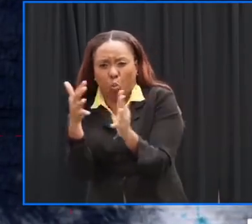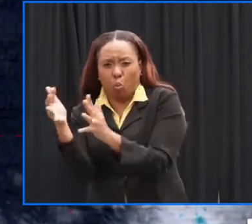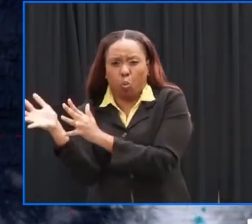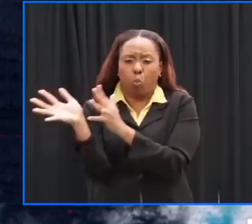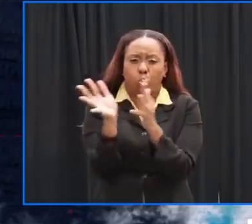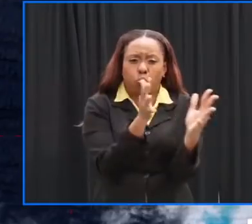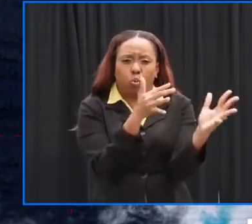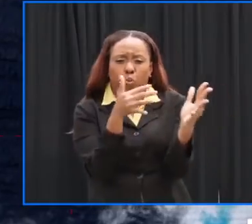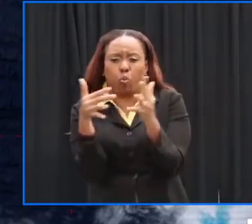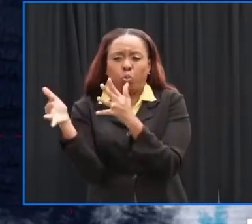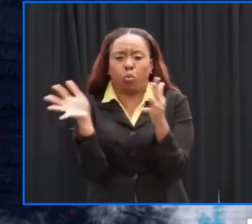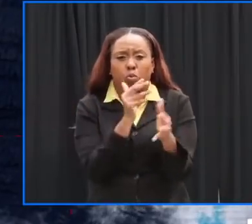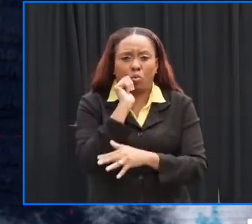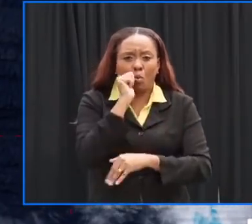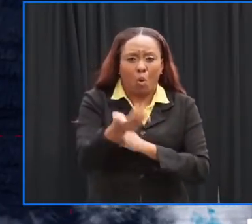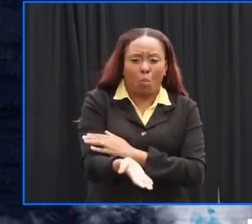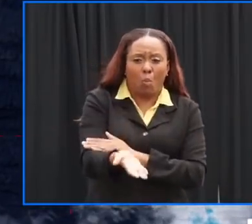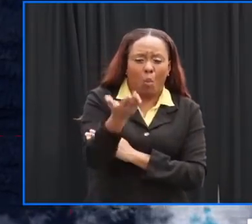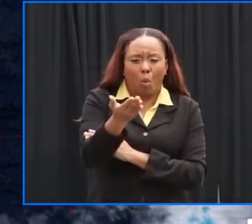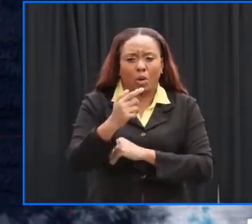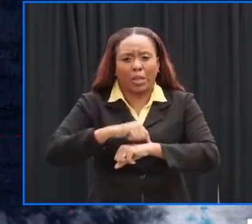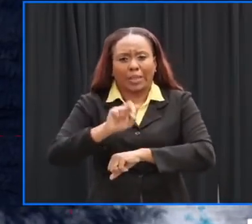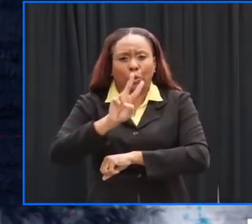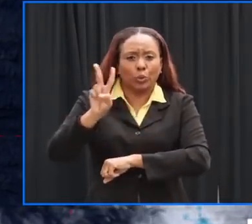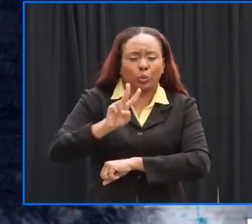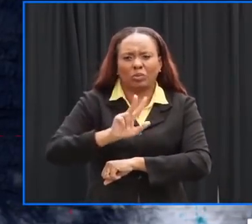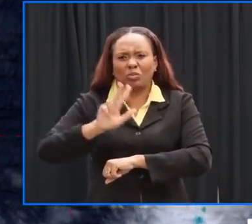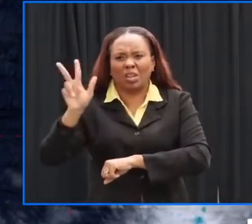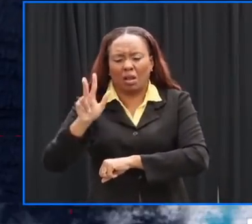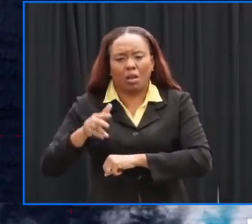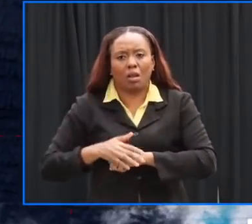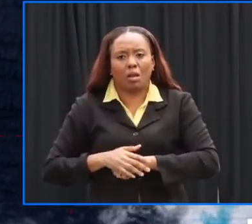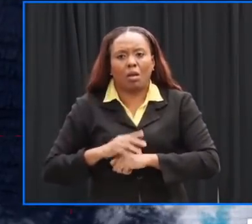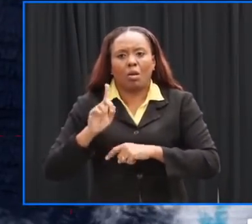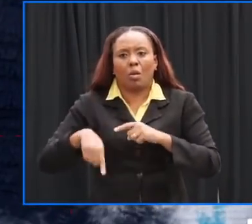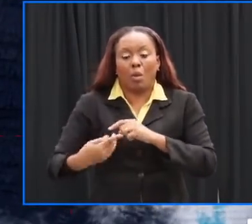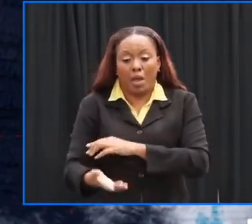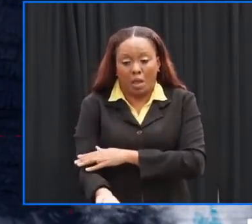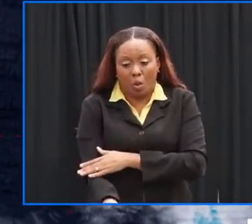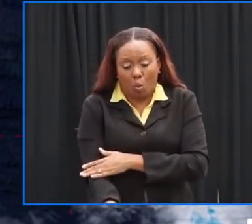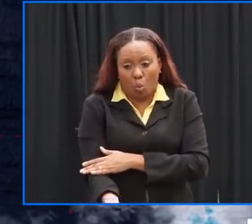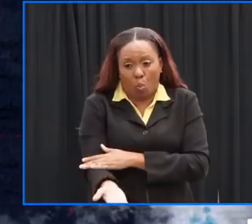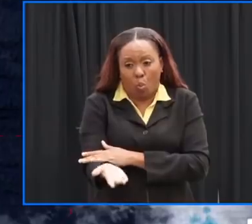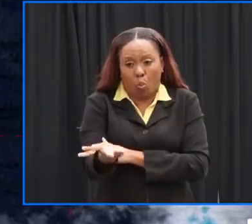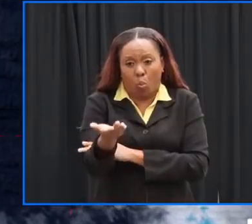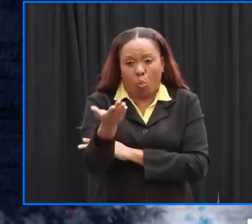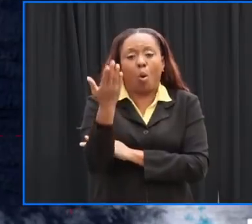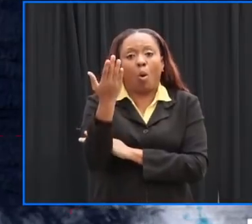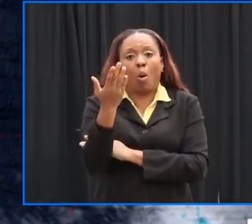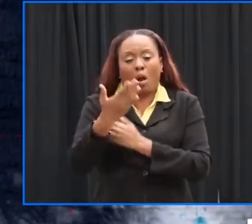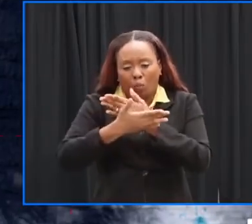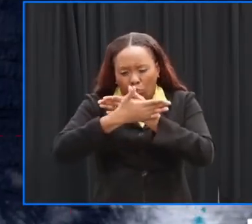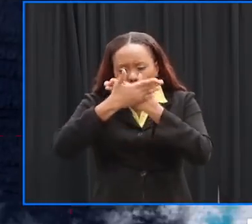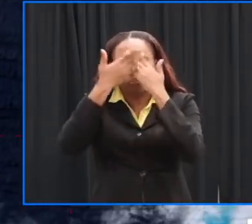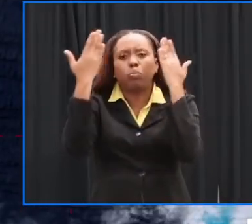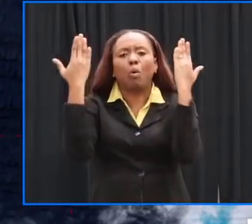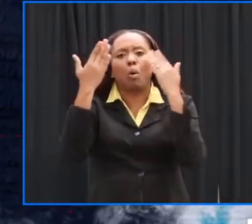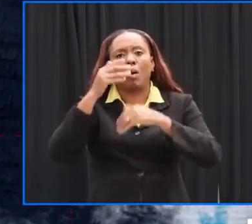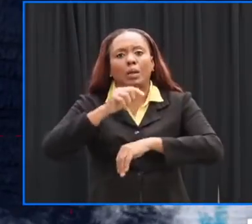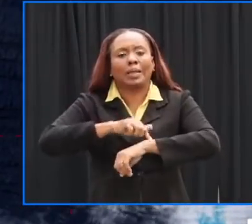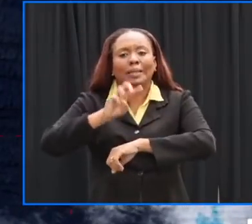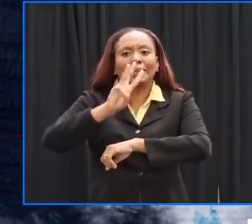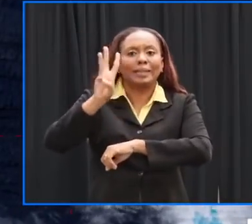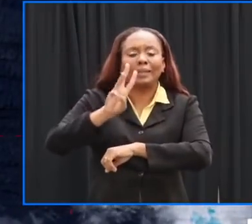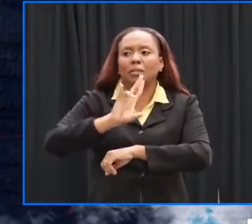force and as we go into daybreak around six seven or eight o'clock in the morning